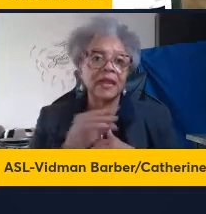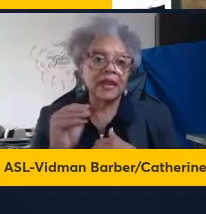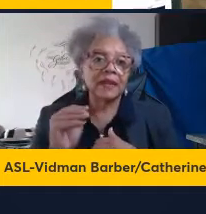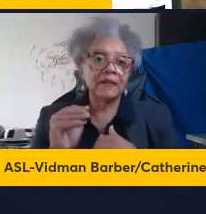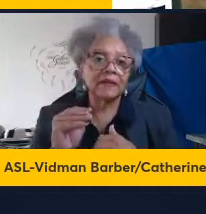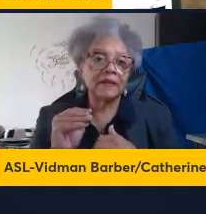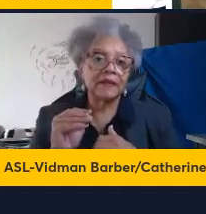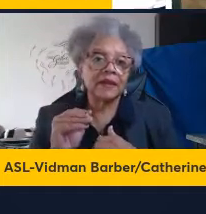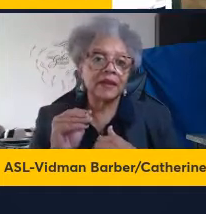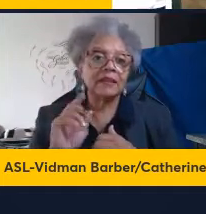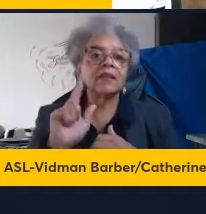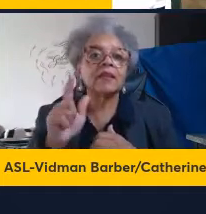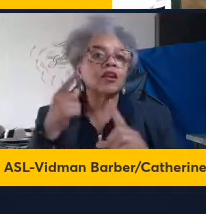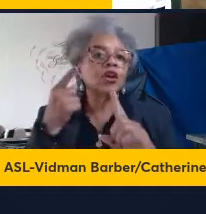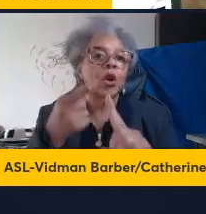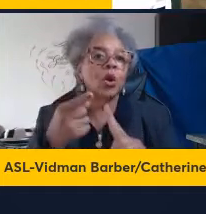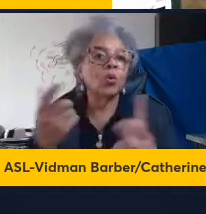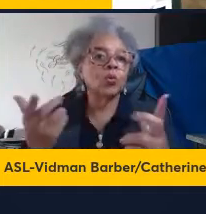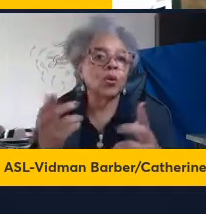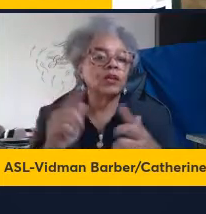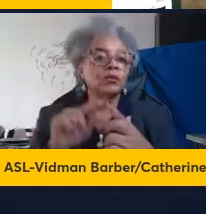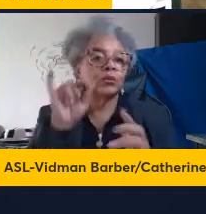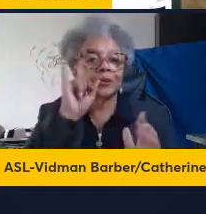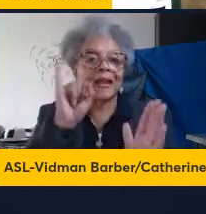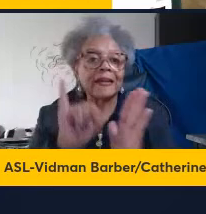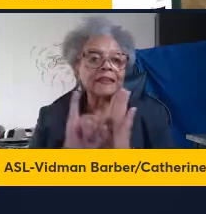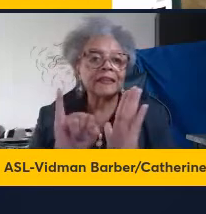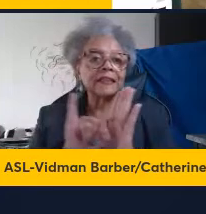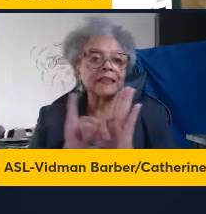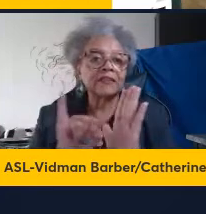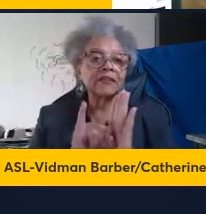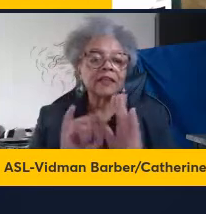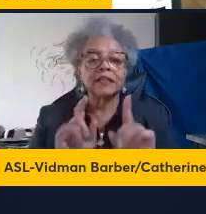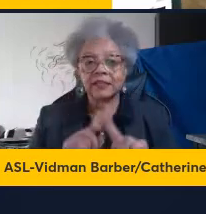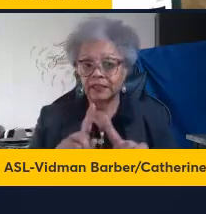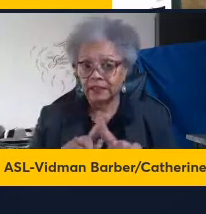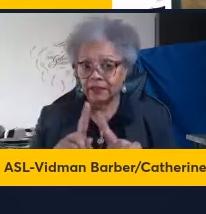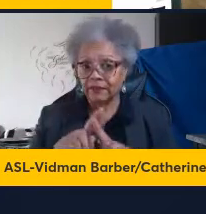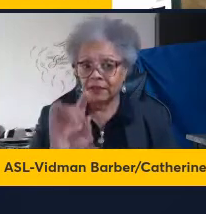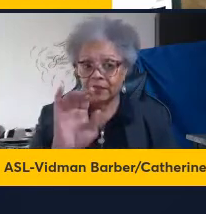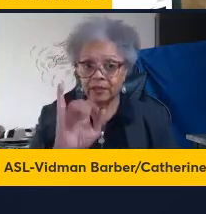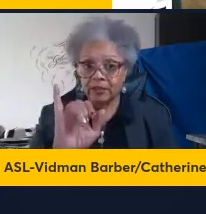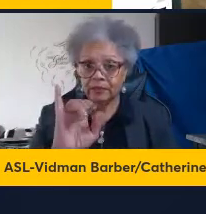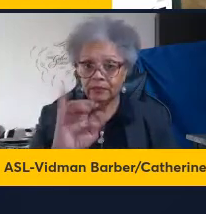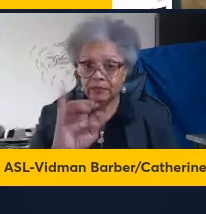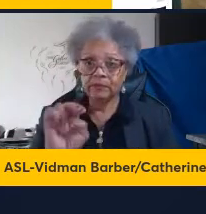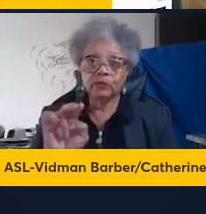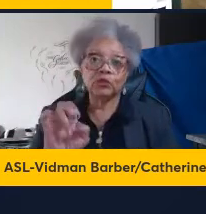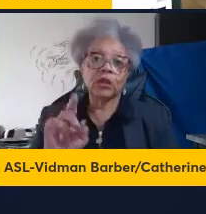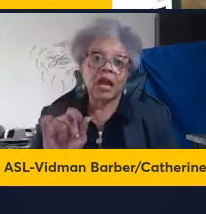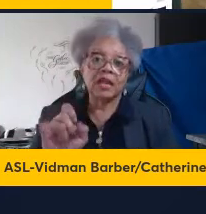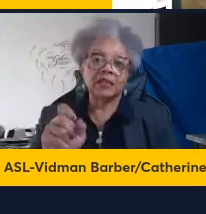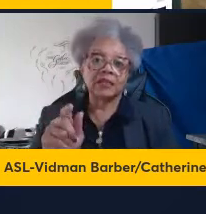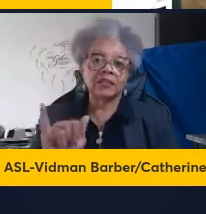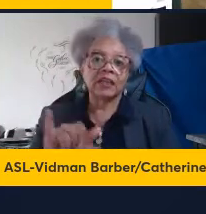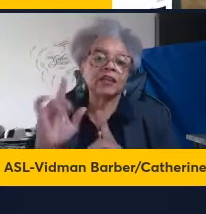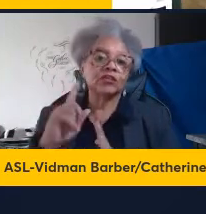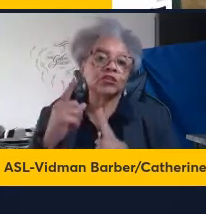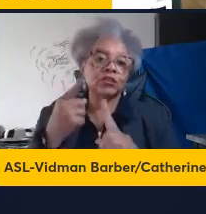the ultimate goal is actually to identify immunomodulatory but also host-targeted therapies